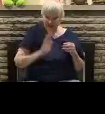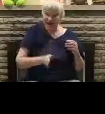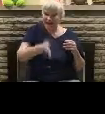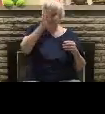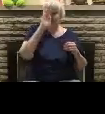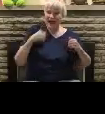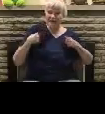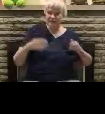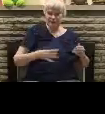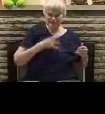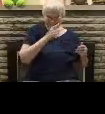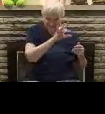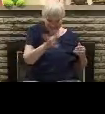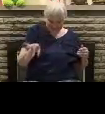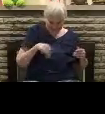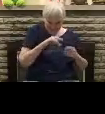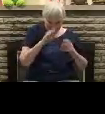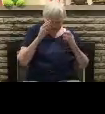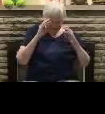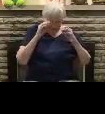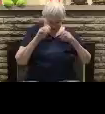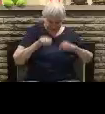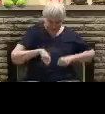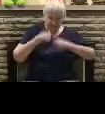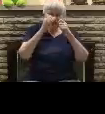giving her space for repentance.